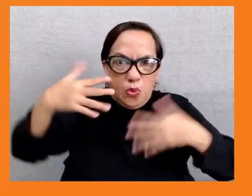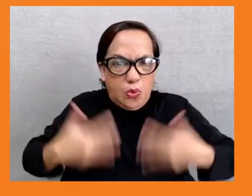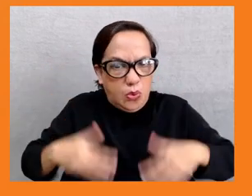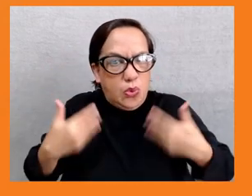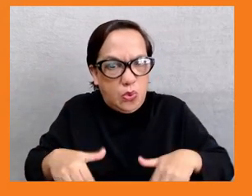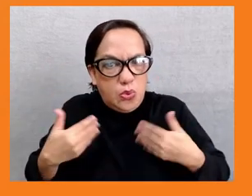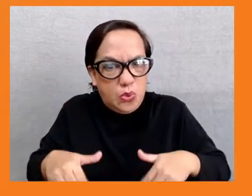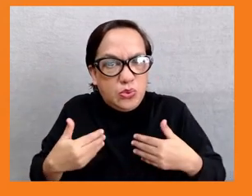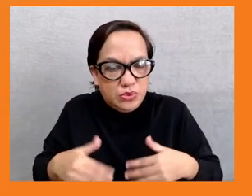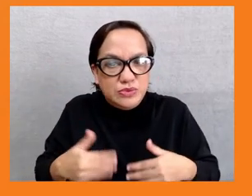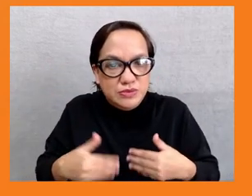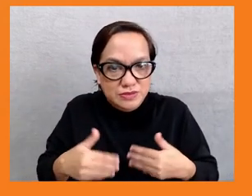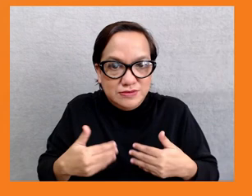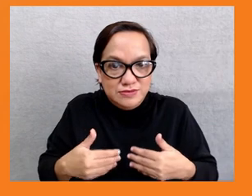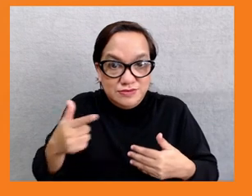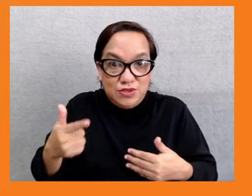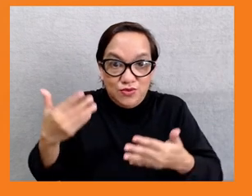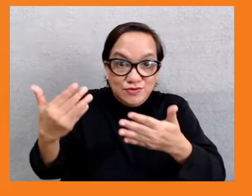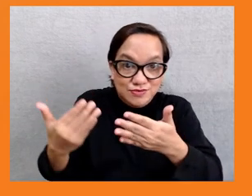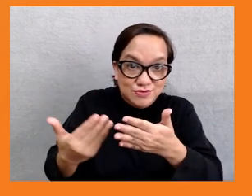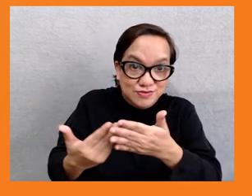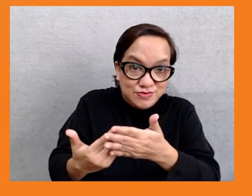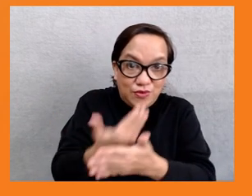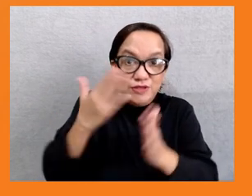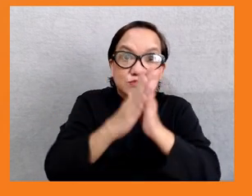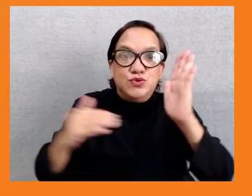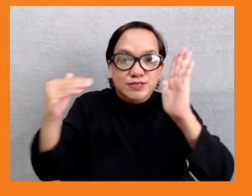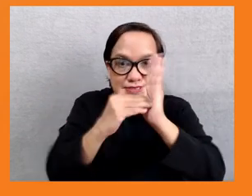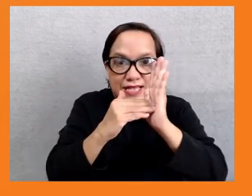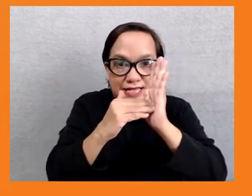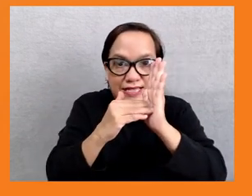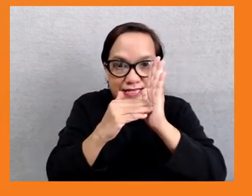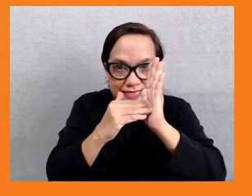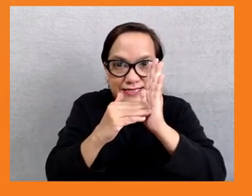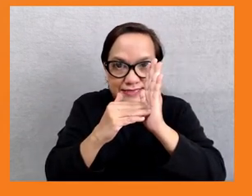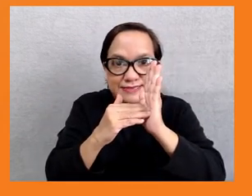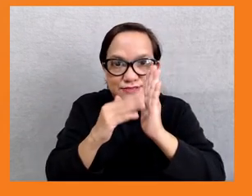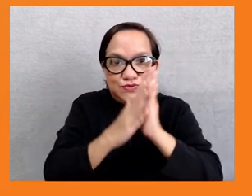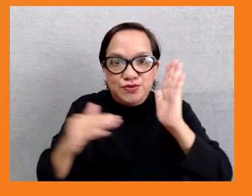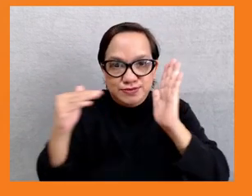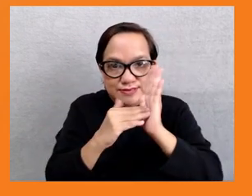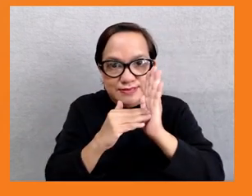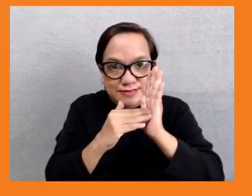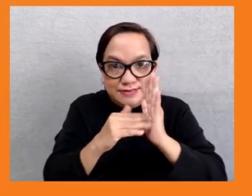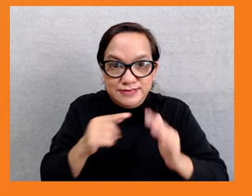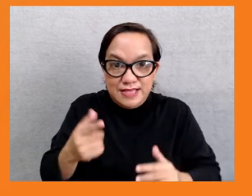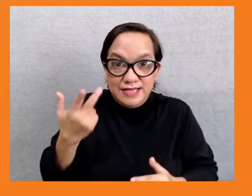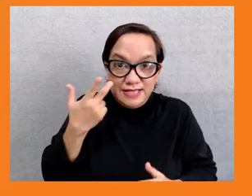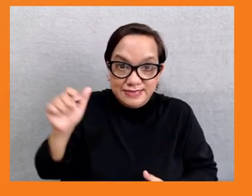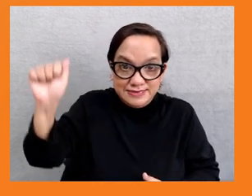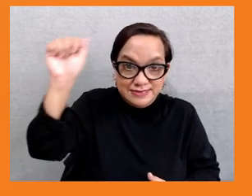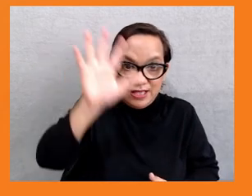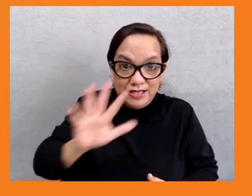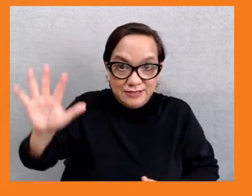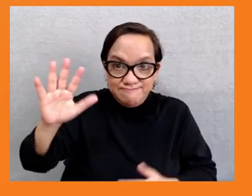have the least. Next slide, please. So now I want to look at Asia's commitment to reducing inequality. As Myra mentioned,